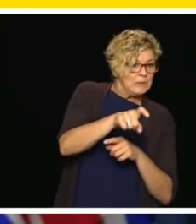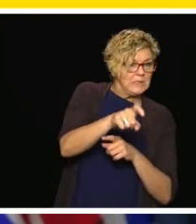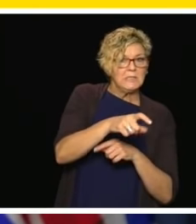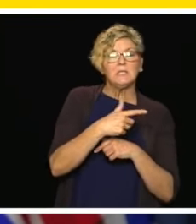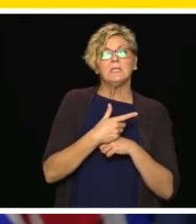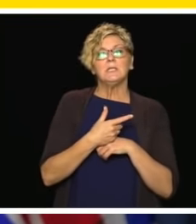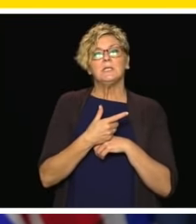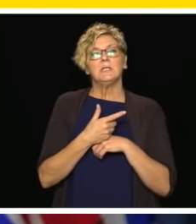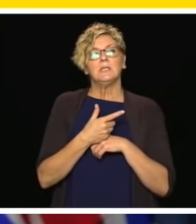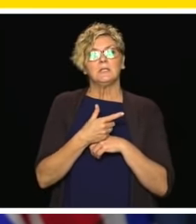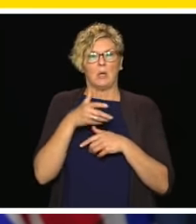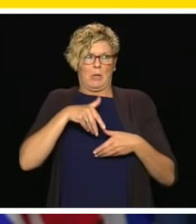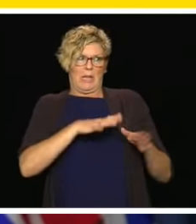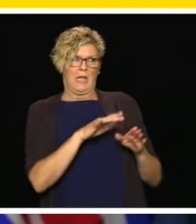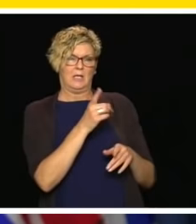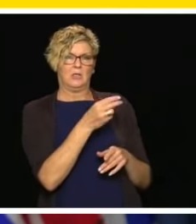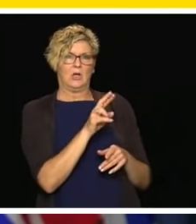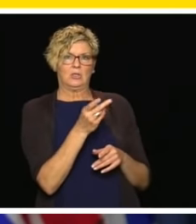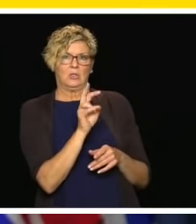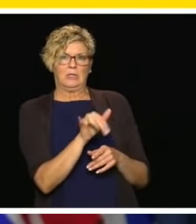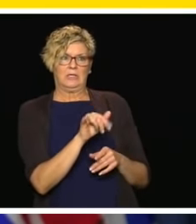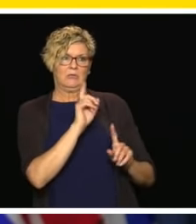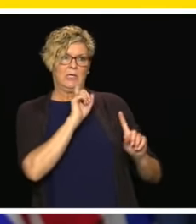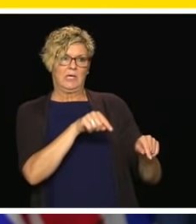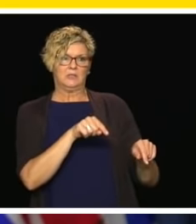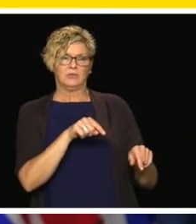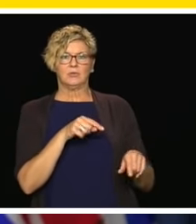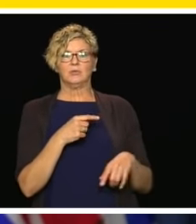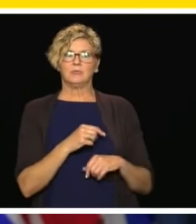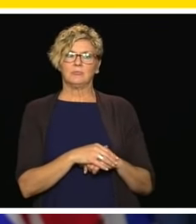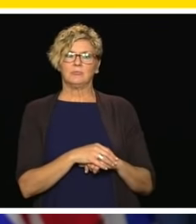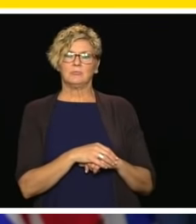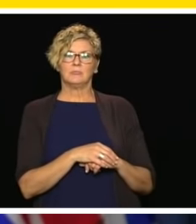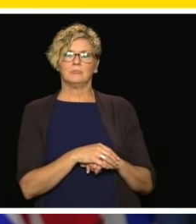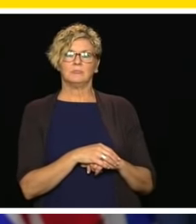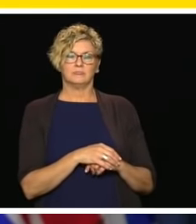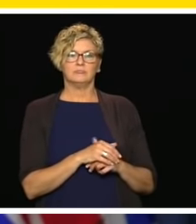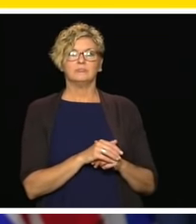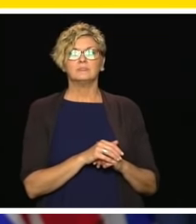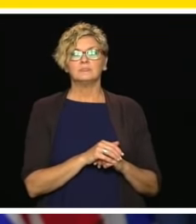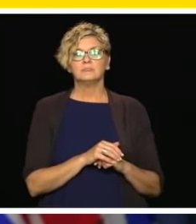if they Yeah, I'll let Dr. Henry speak to that. And yeah.